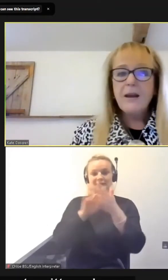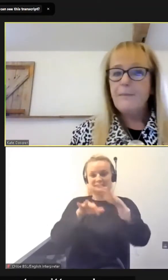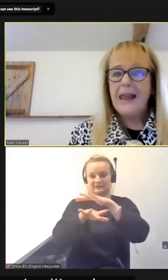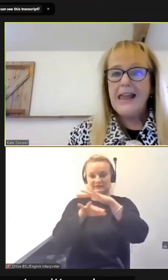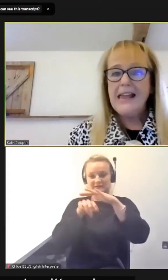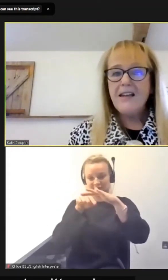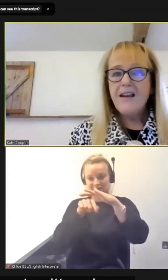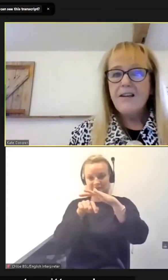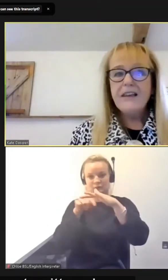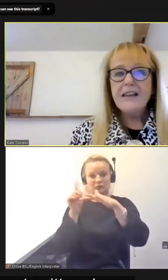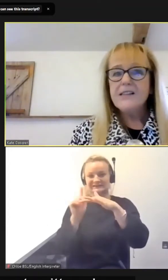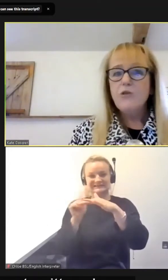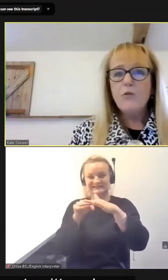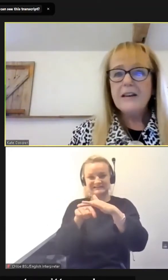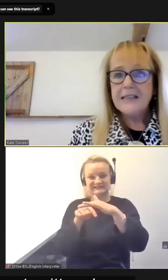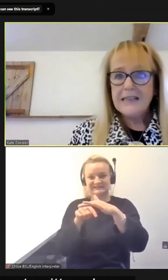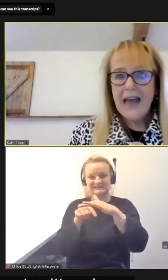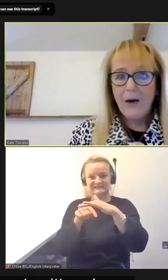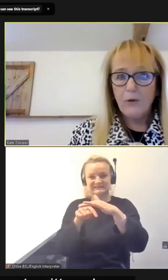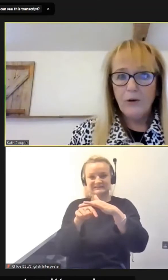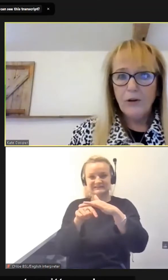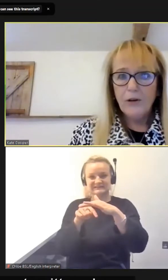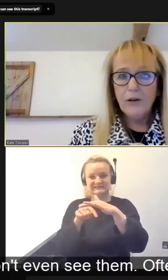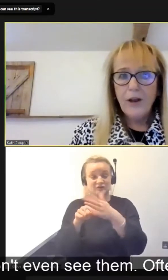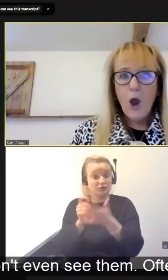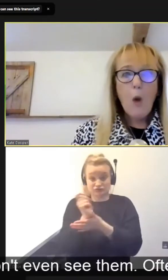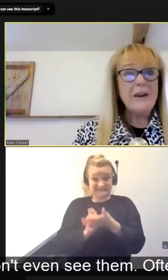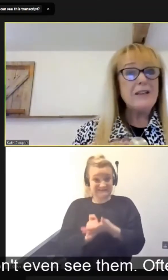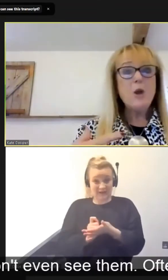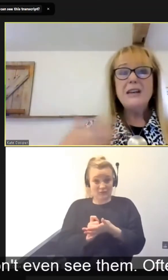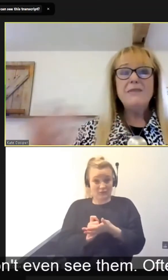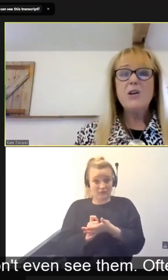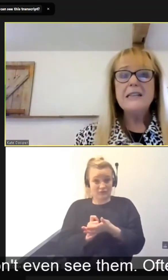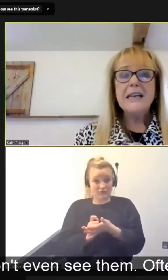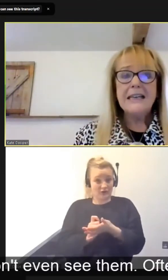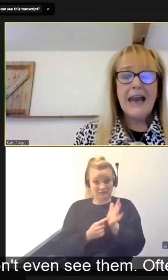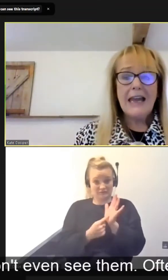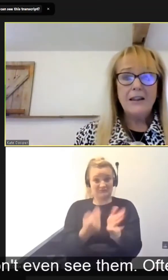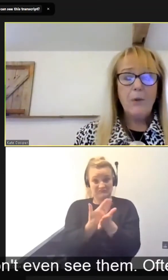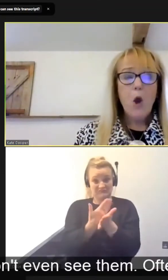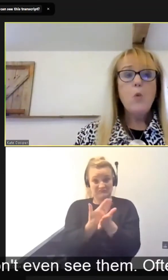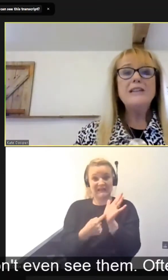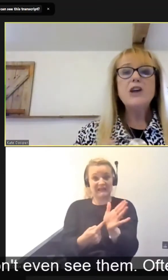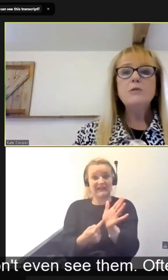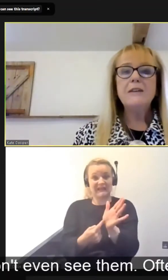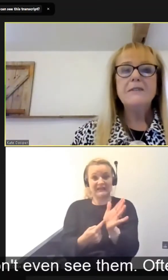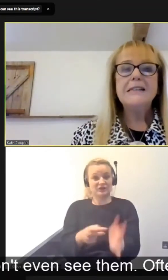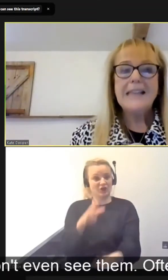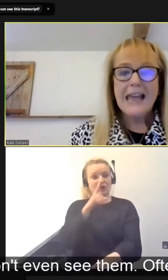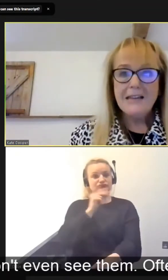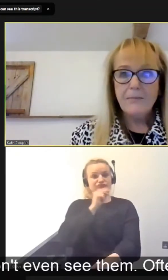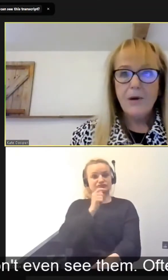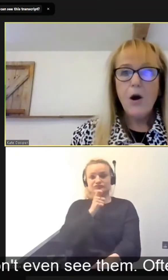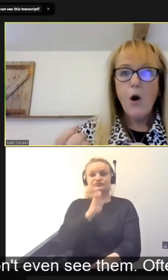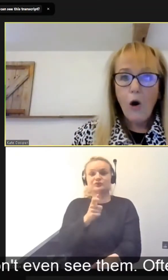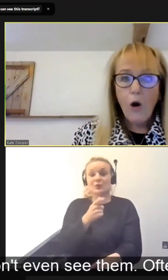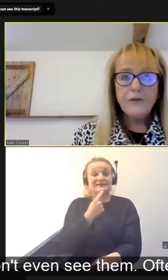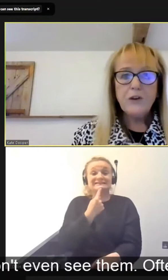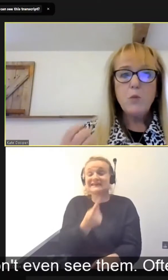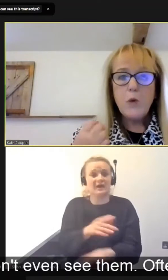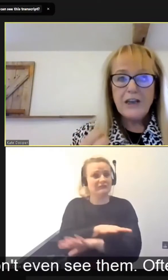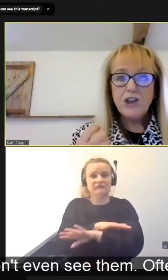invariably, these are not written down. We don't even articulate them. We don't even say them.